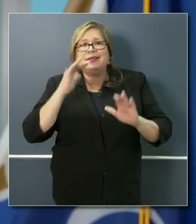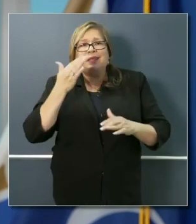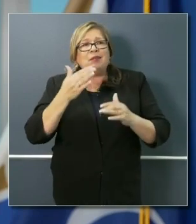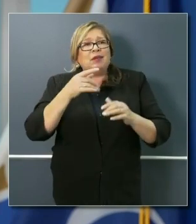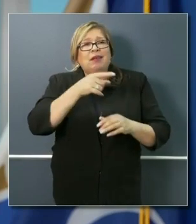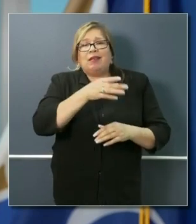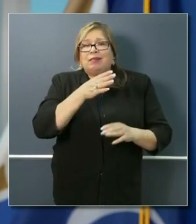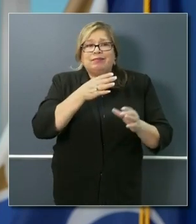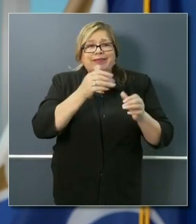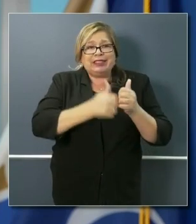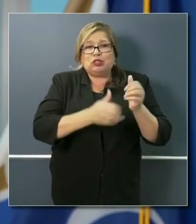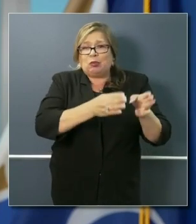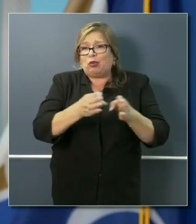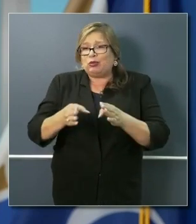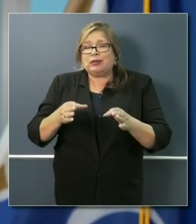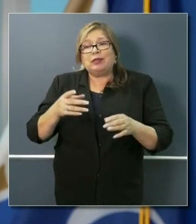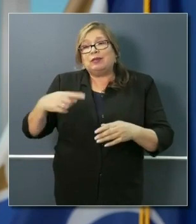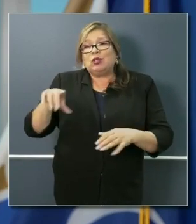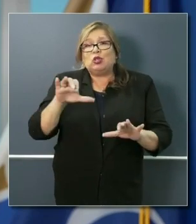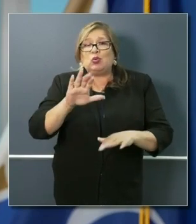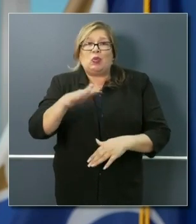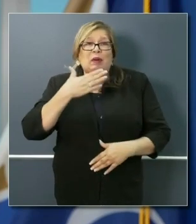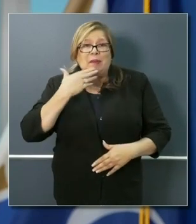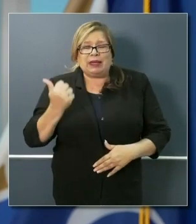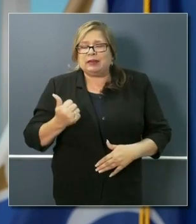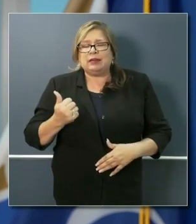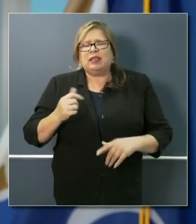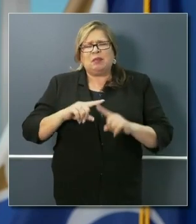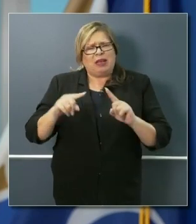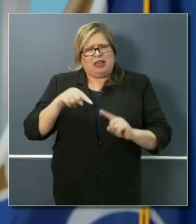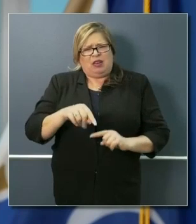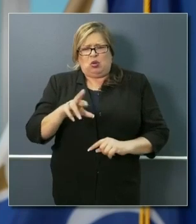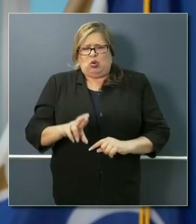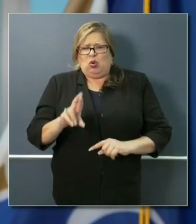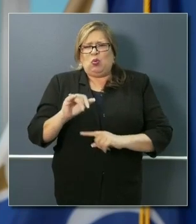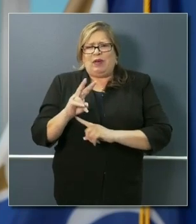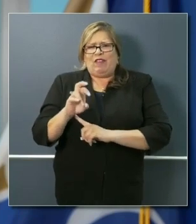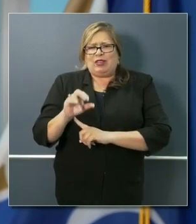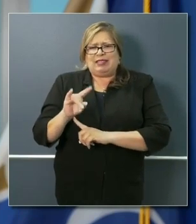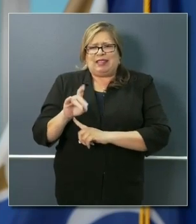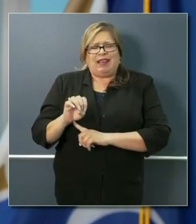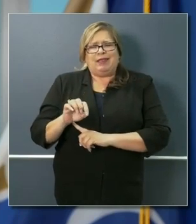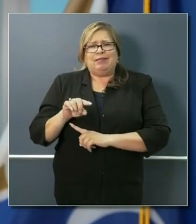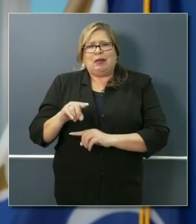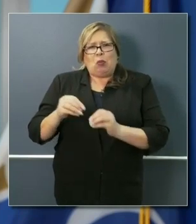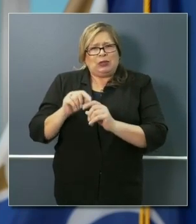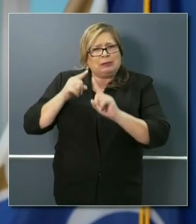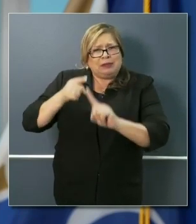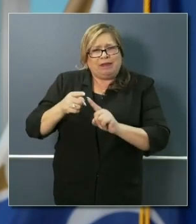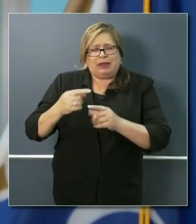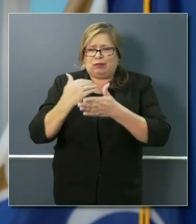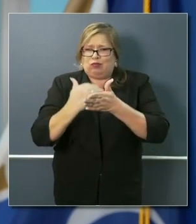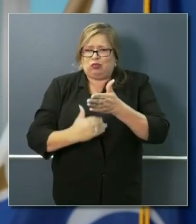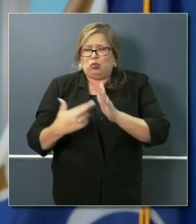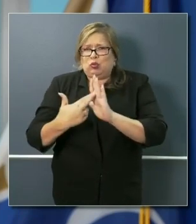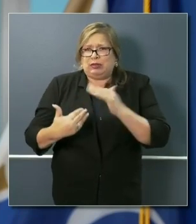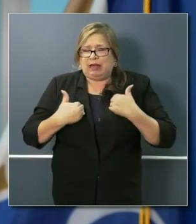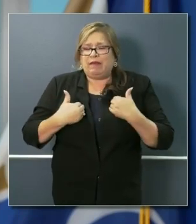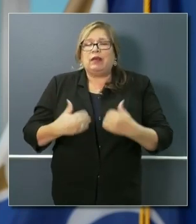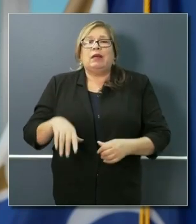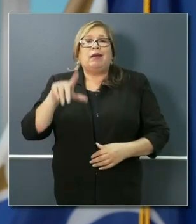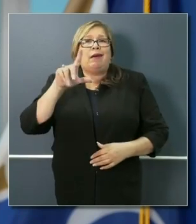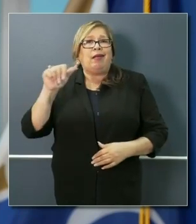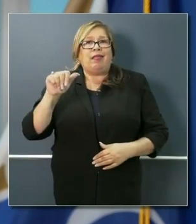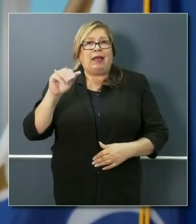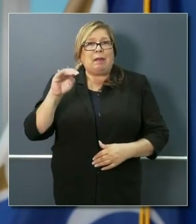in Riverside, where they're being much more specific. And even L.A. Mayor Eric Garcetti was much more specific last night.